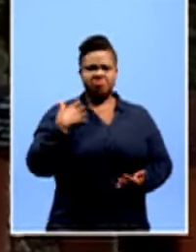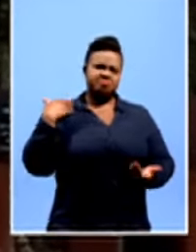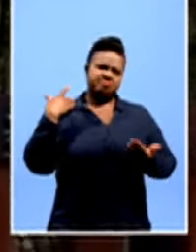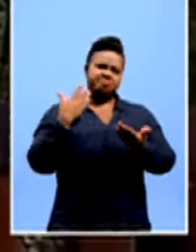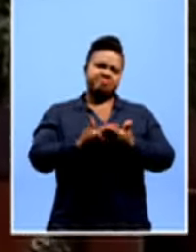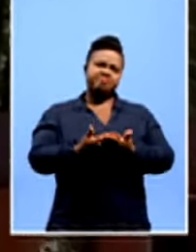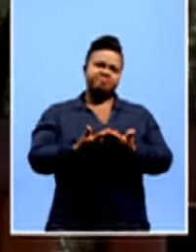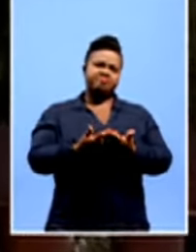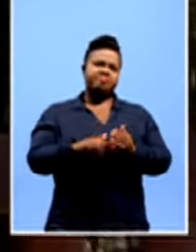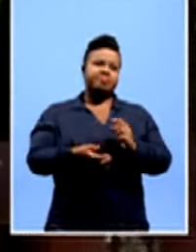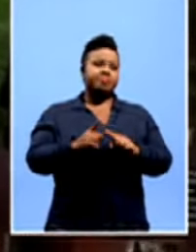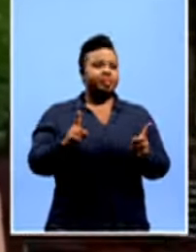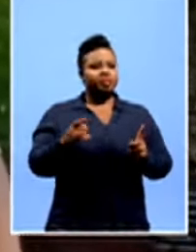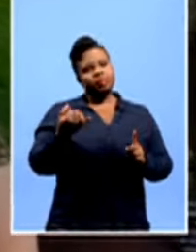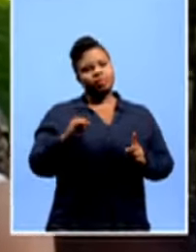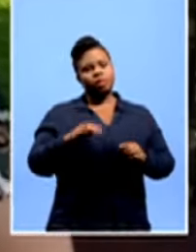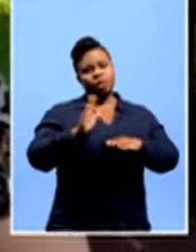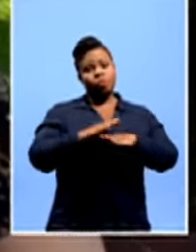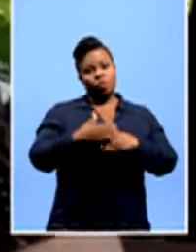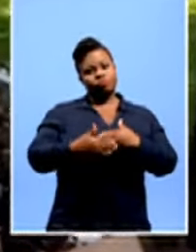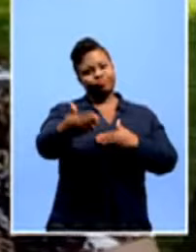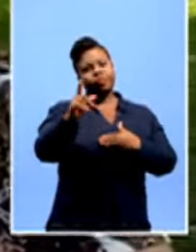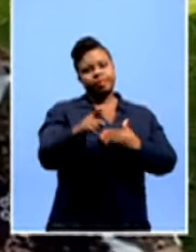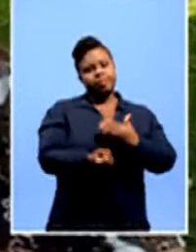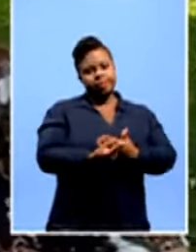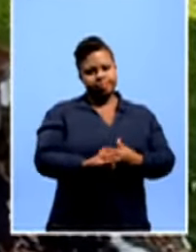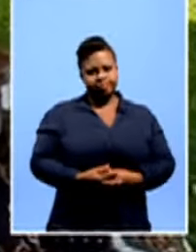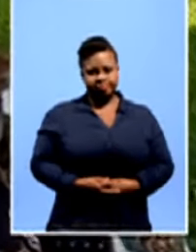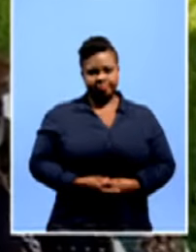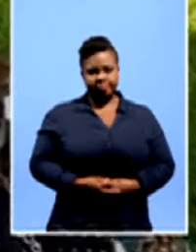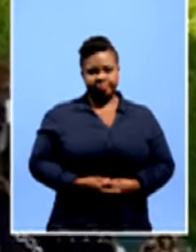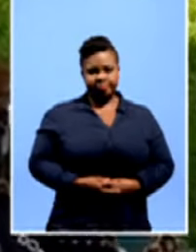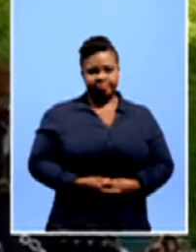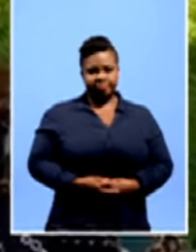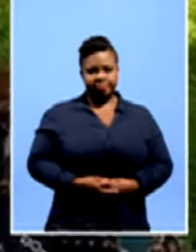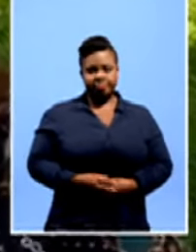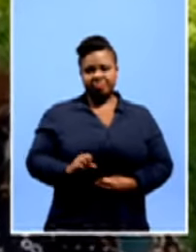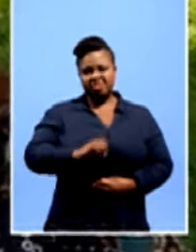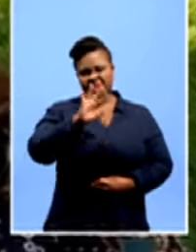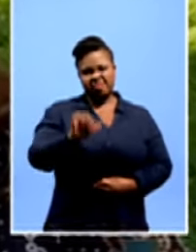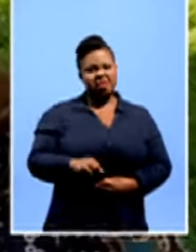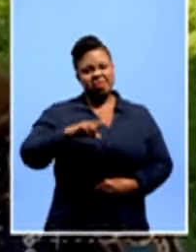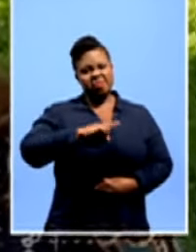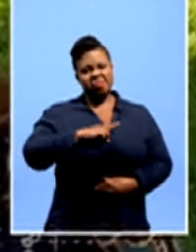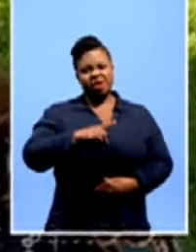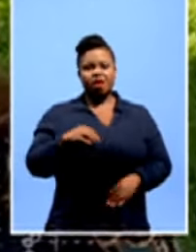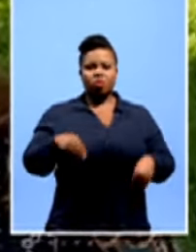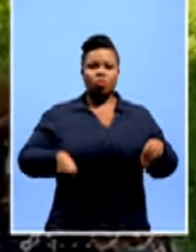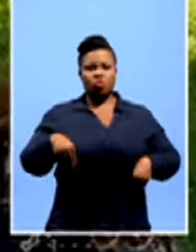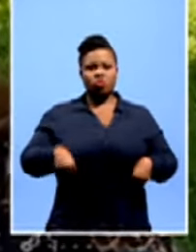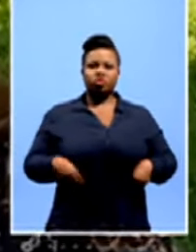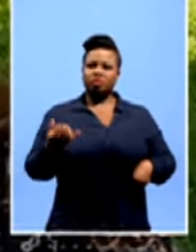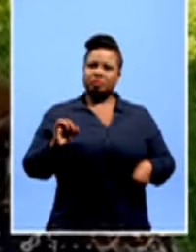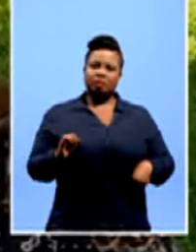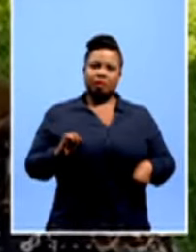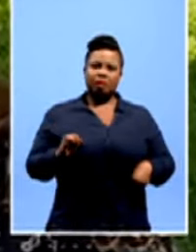very long way, but I still believe that we've got a long way to go in South Africa. There's still a lot of corruption and